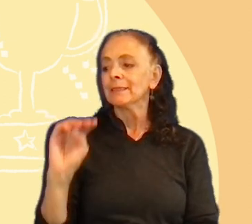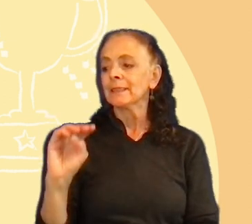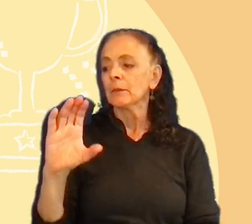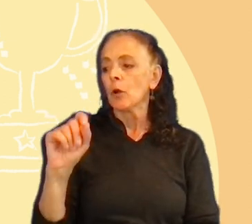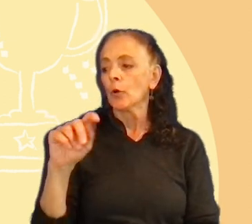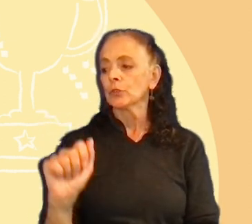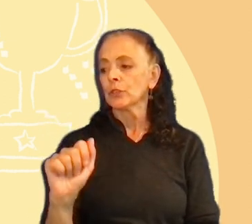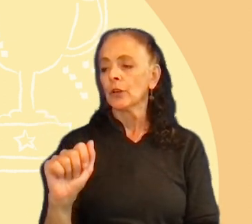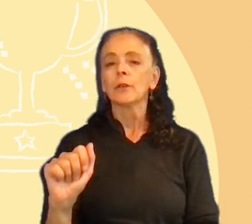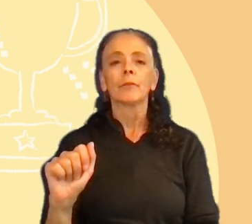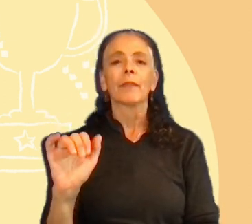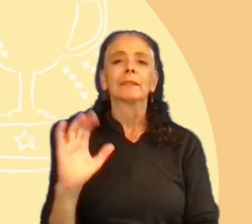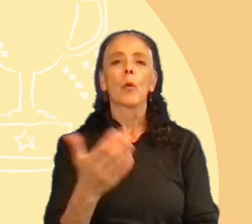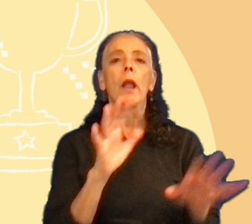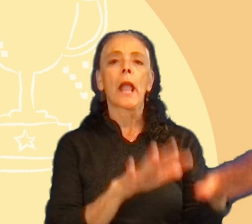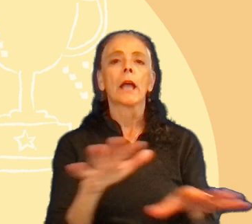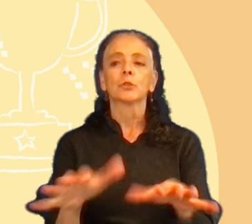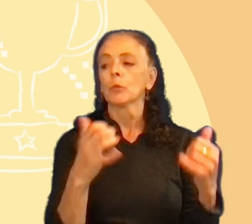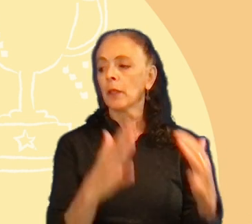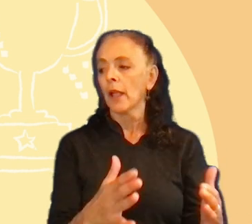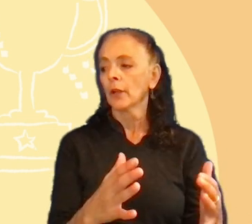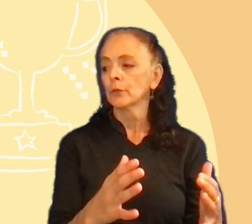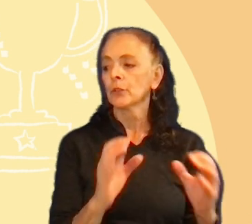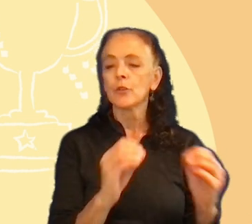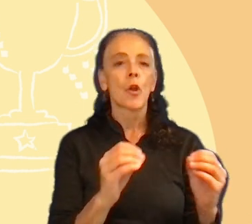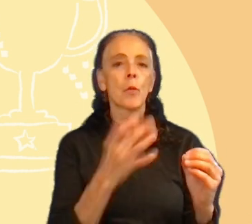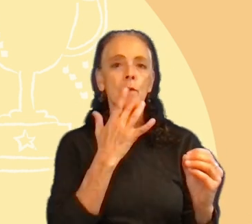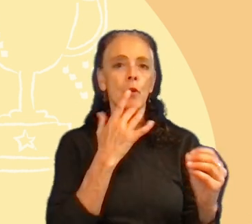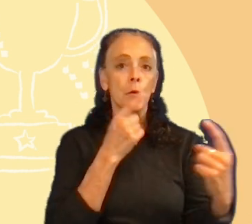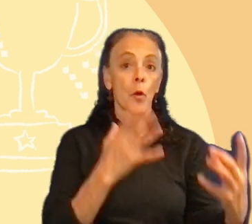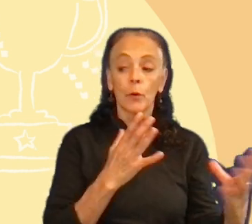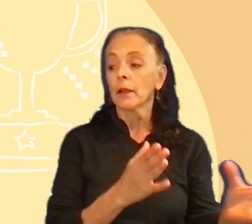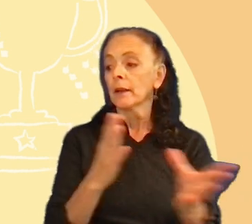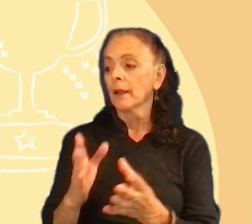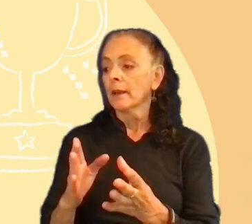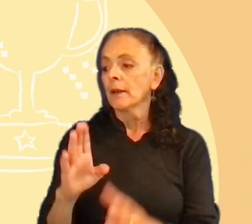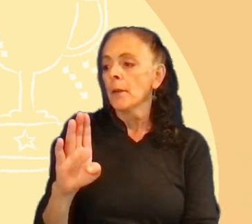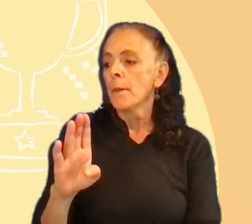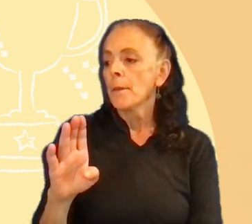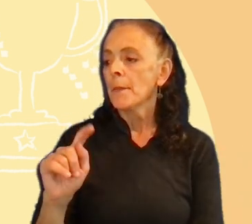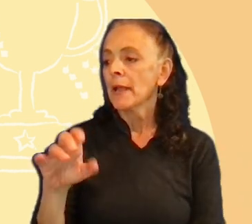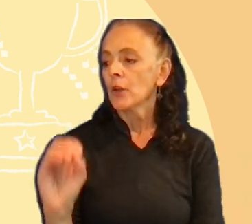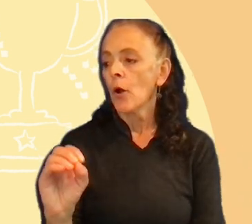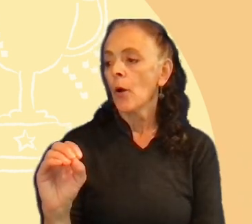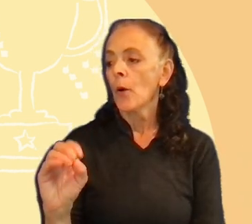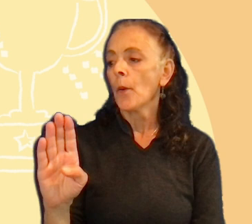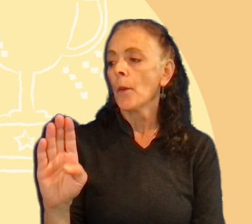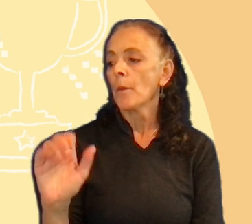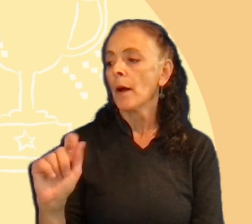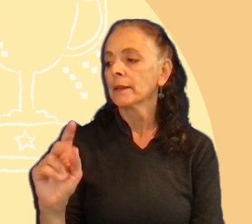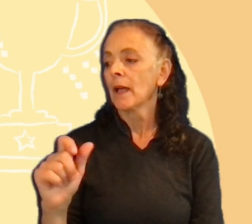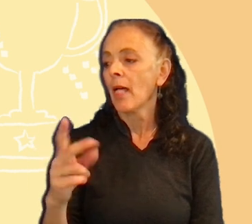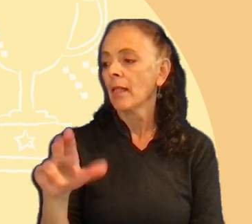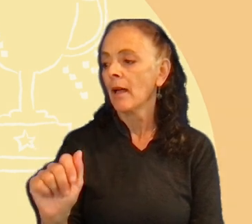casual players with no preferred opponent. And Battle Battalion reflects our skilled and competitive players who prefer humans, but also